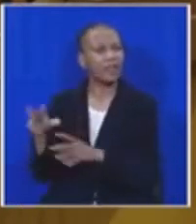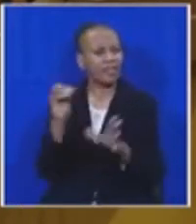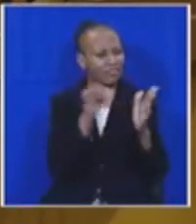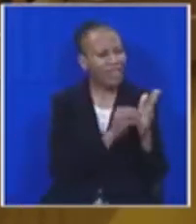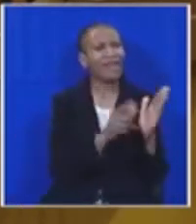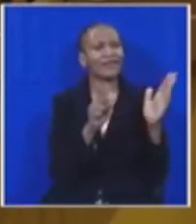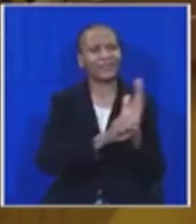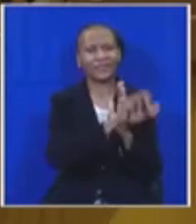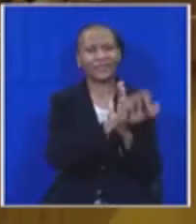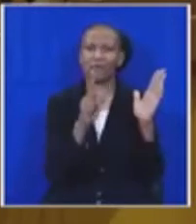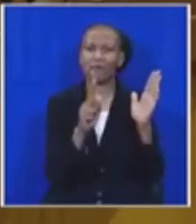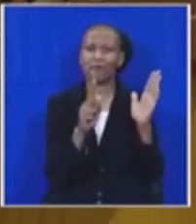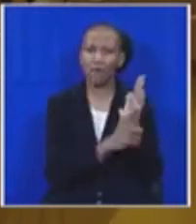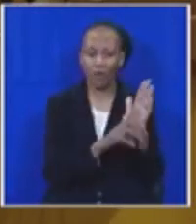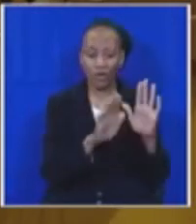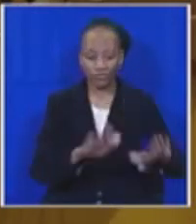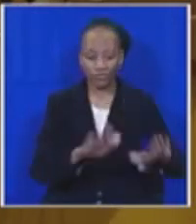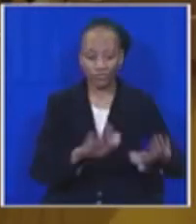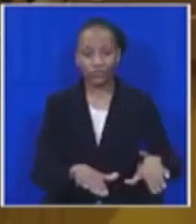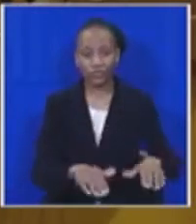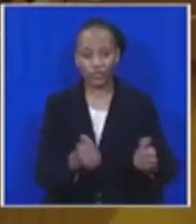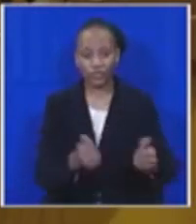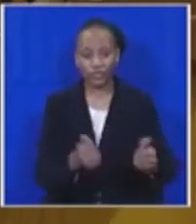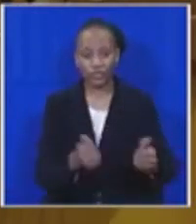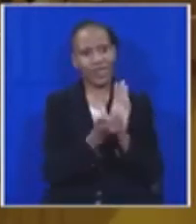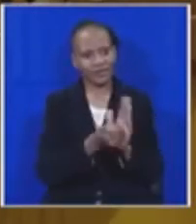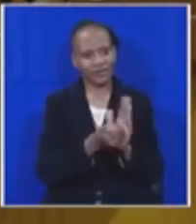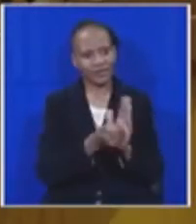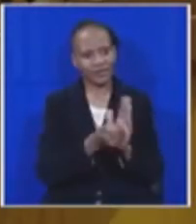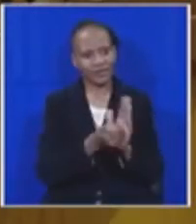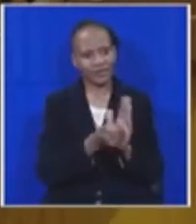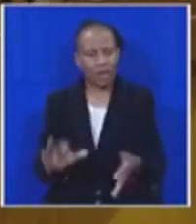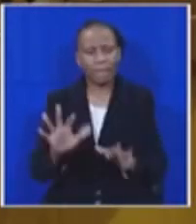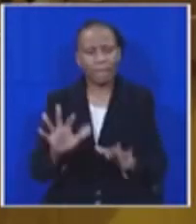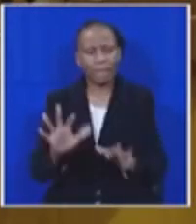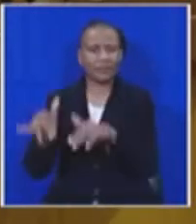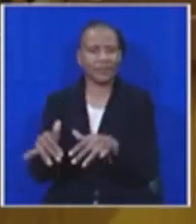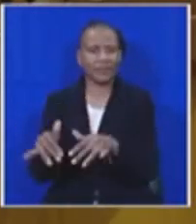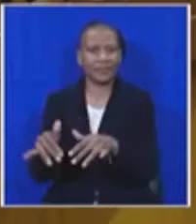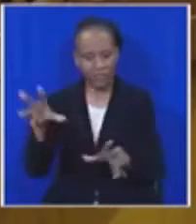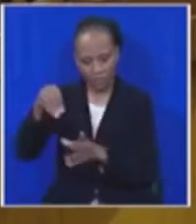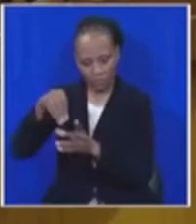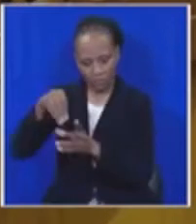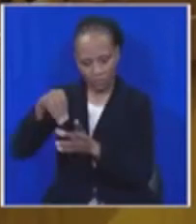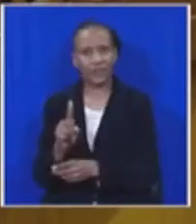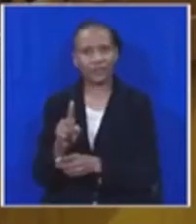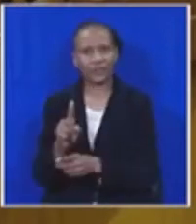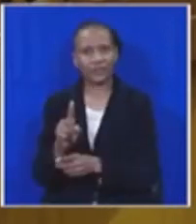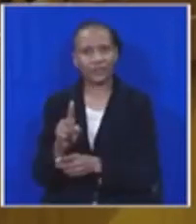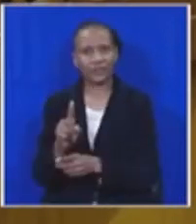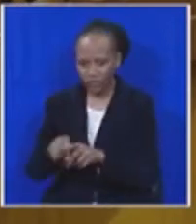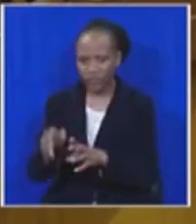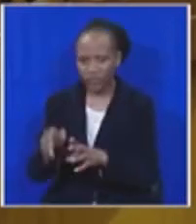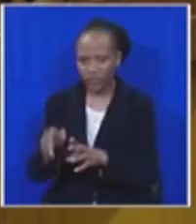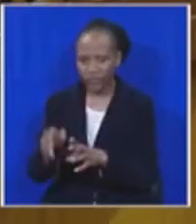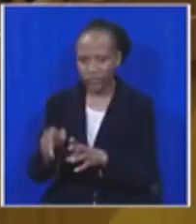law, in the Child Justice Act, which we passed in this very Parliament, which incorporates those very commendable principles.